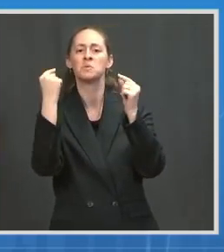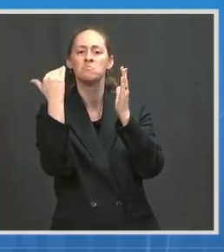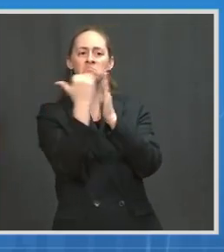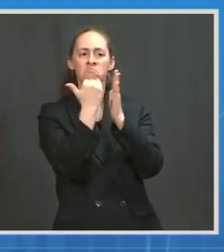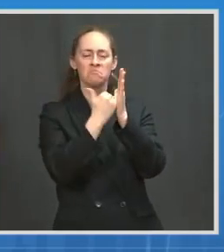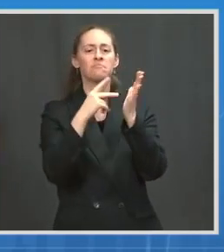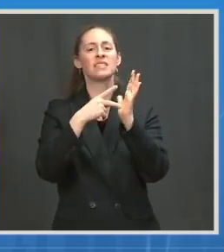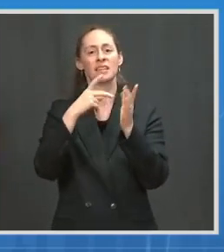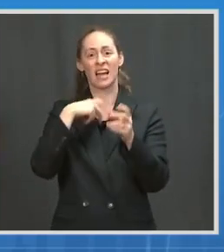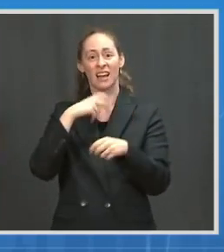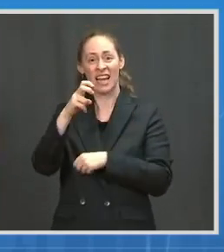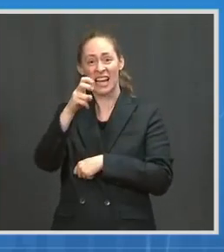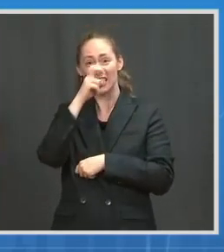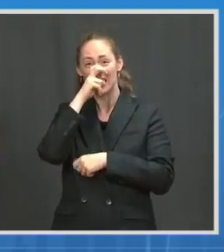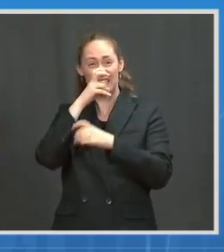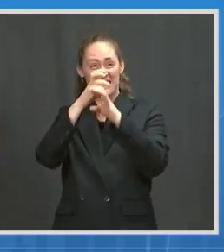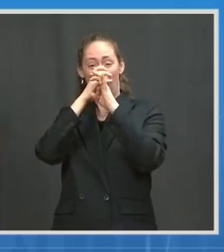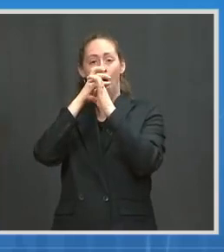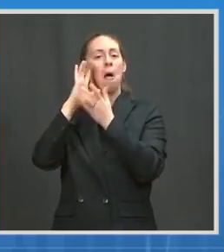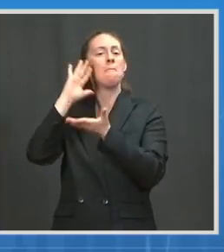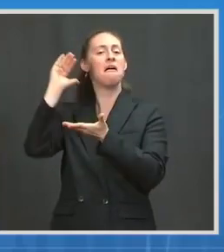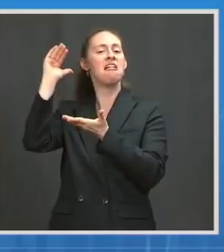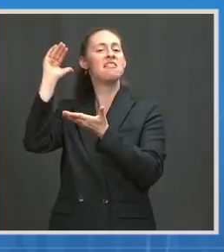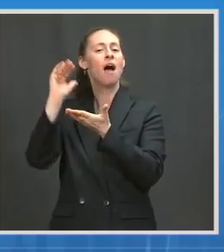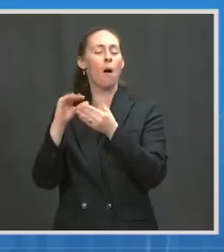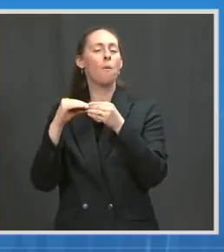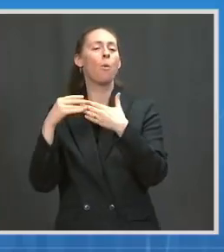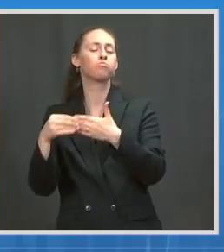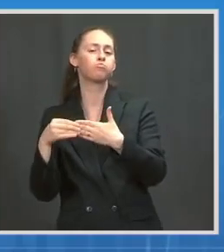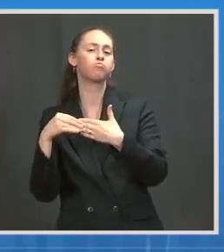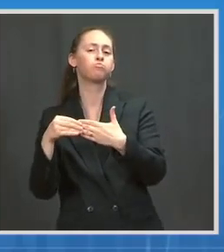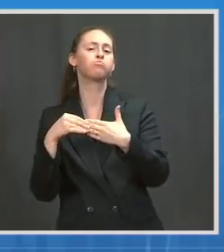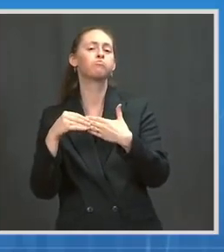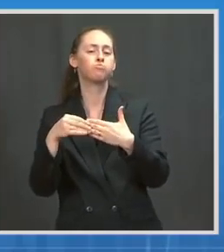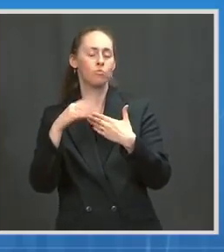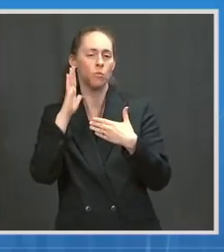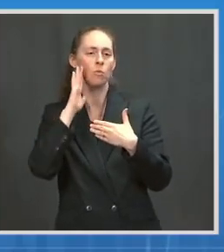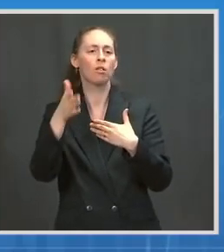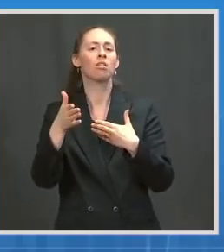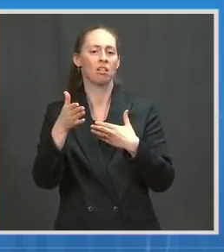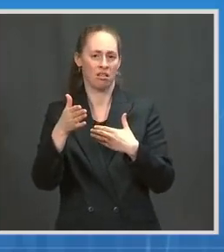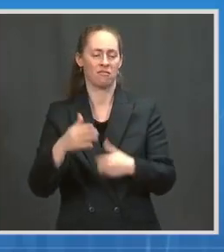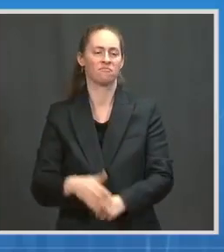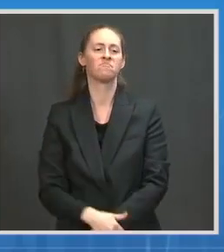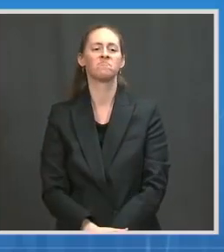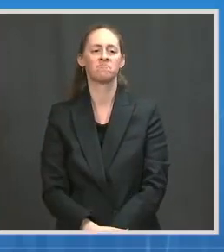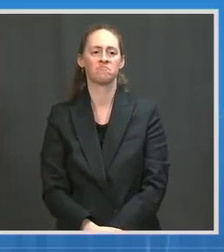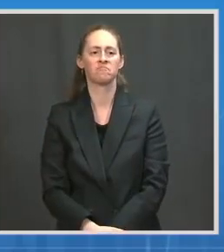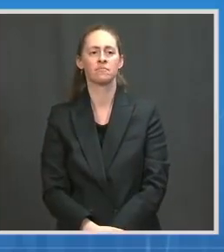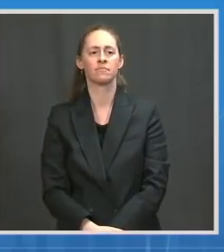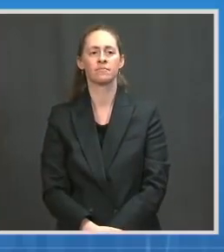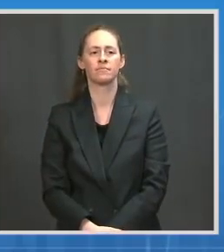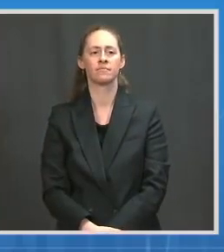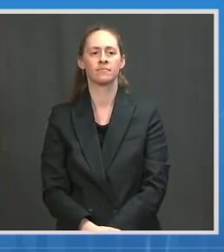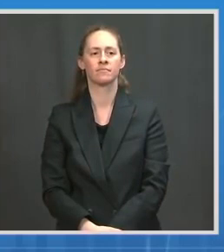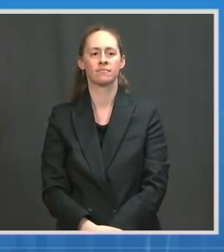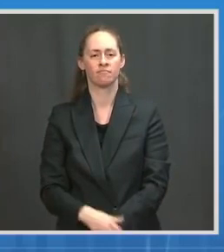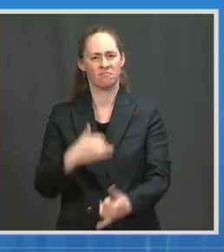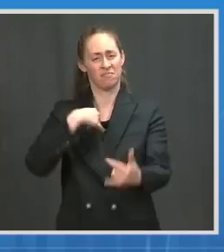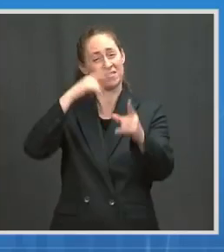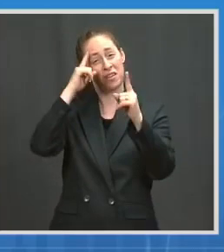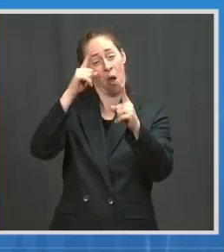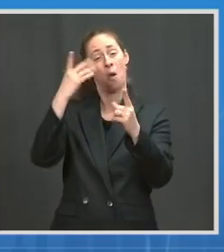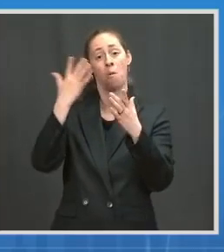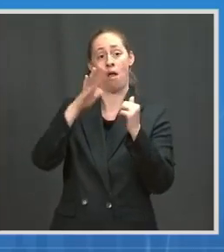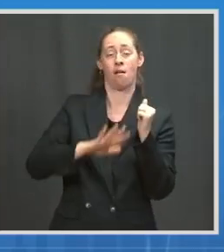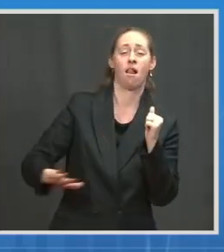place. One thing I want to just clarify here is, while we talk about 70 percent of this country, these outbreaks are local.